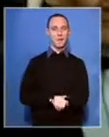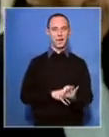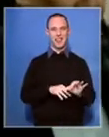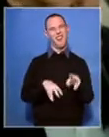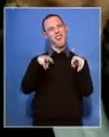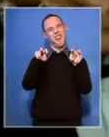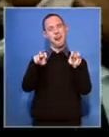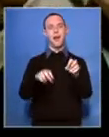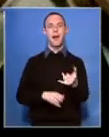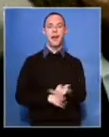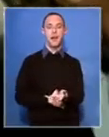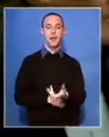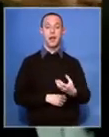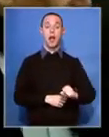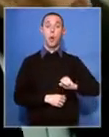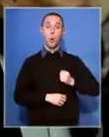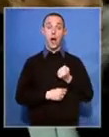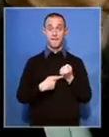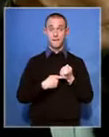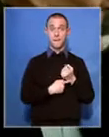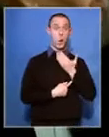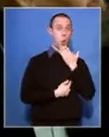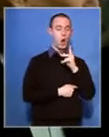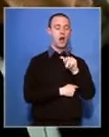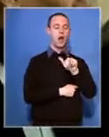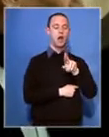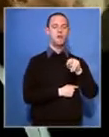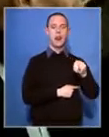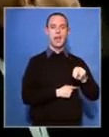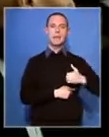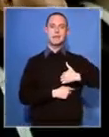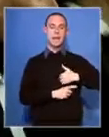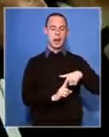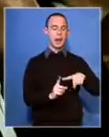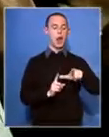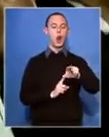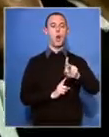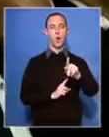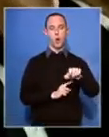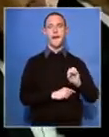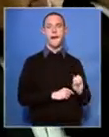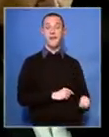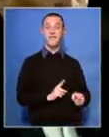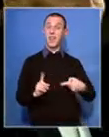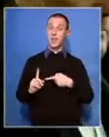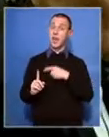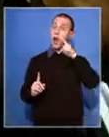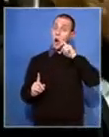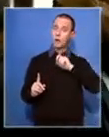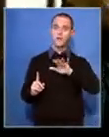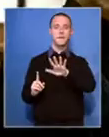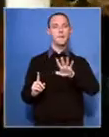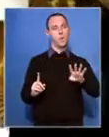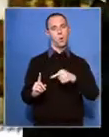Ambrosini survived by his wife, Karen, and son, Luke, who was 54 years old. Lucanio Kalada,